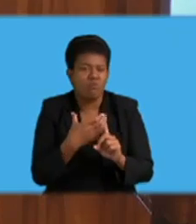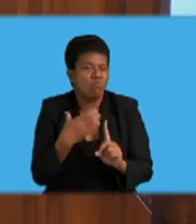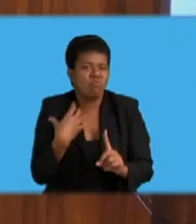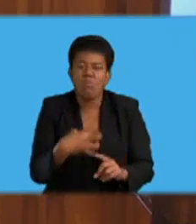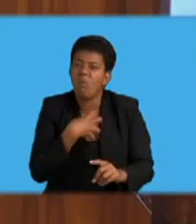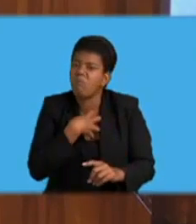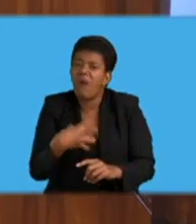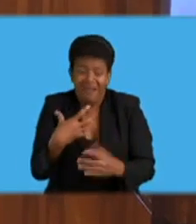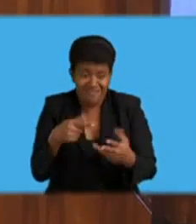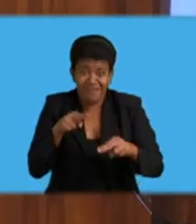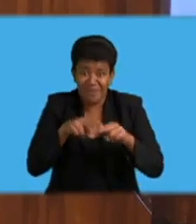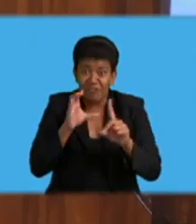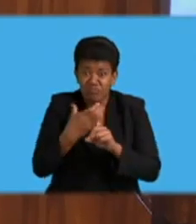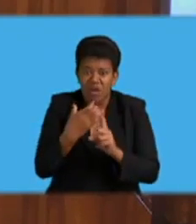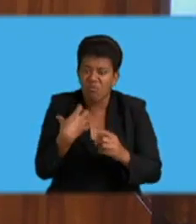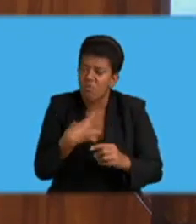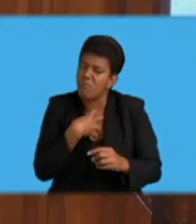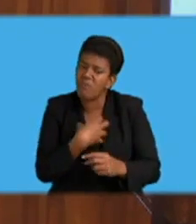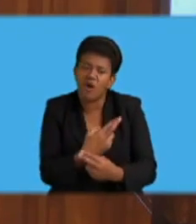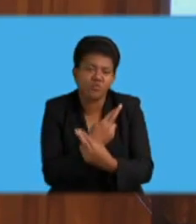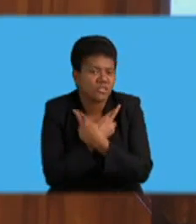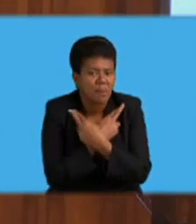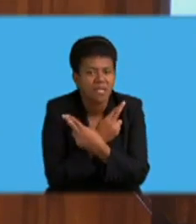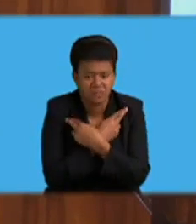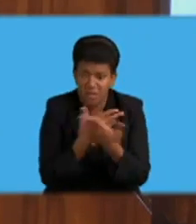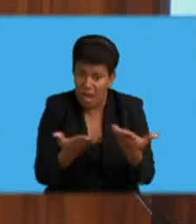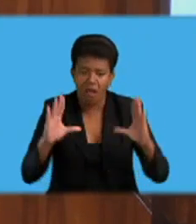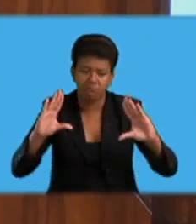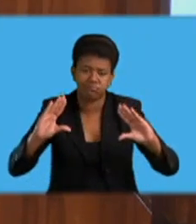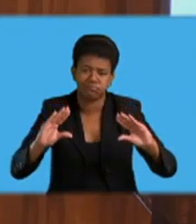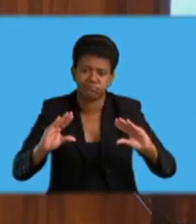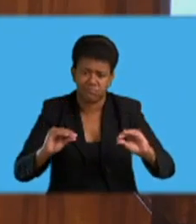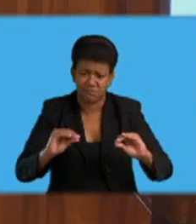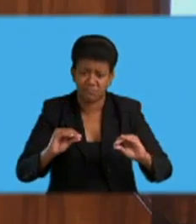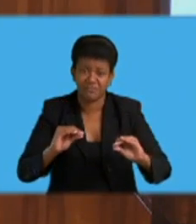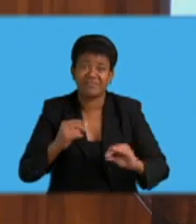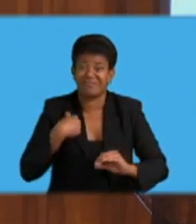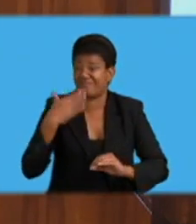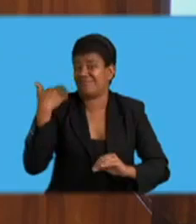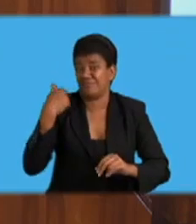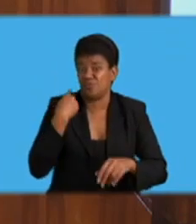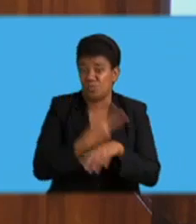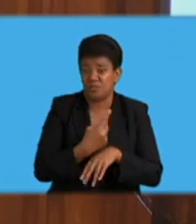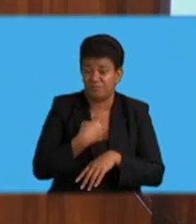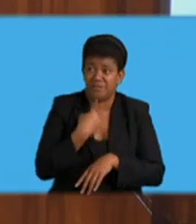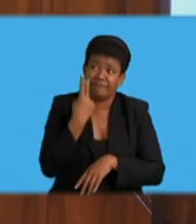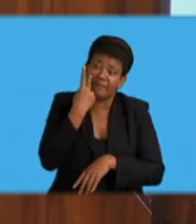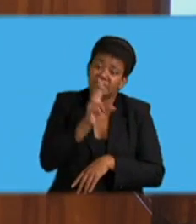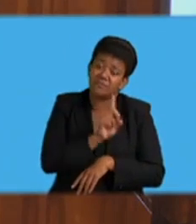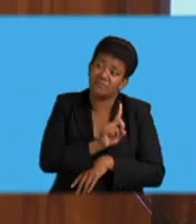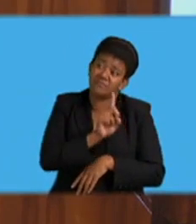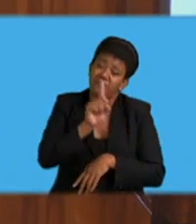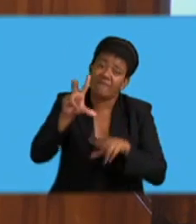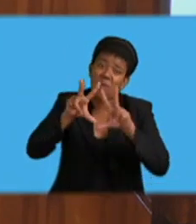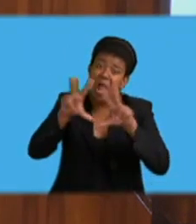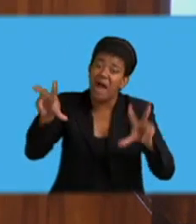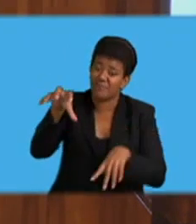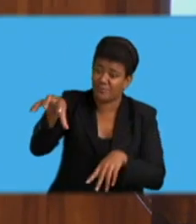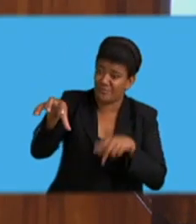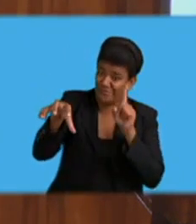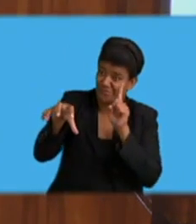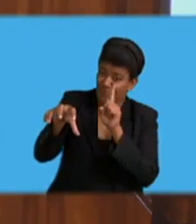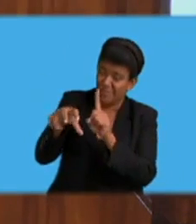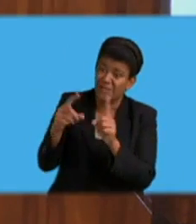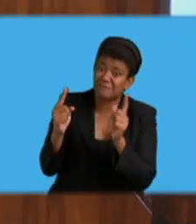And during my visit to Kono Oluwolewu, two weeks ago, Honorable Deputy Speaker, I met police officers,